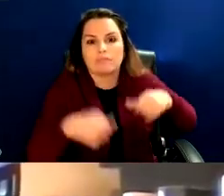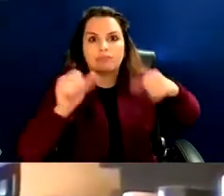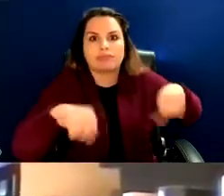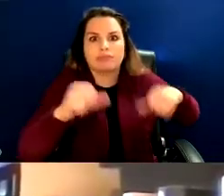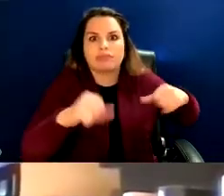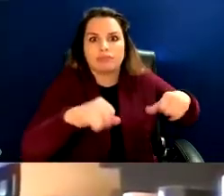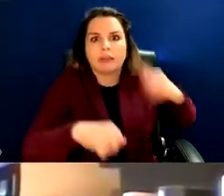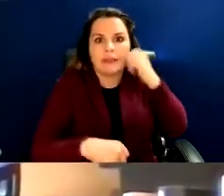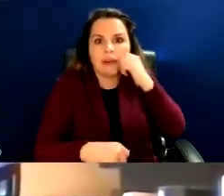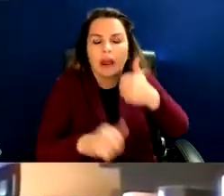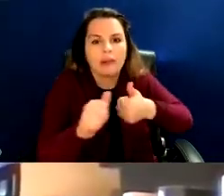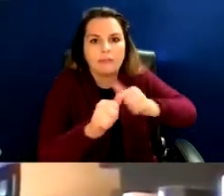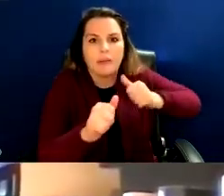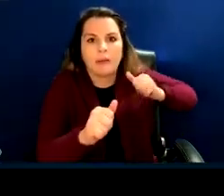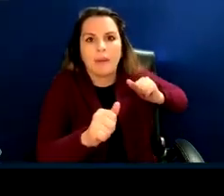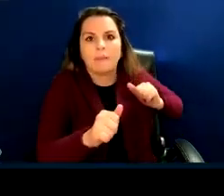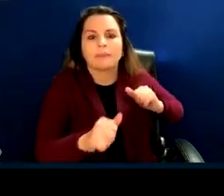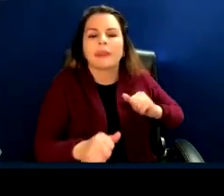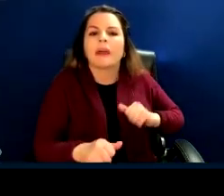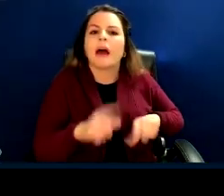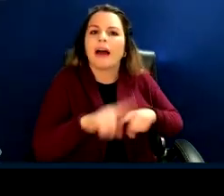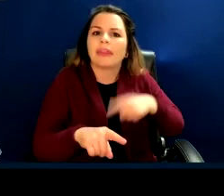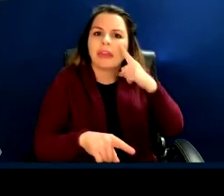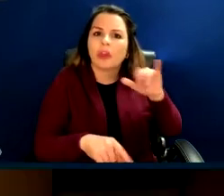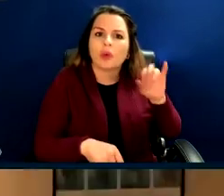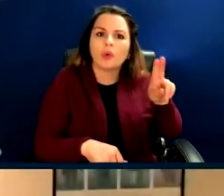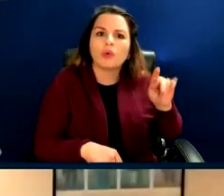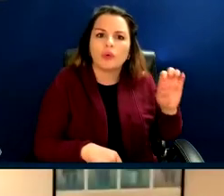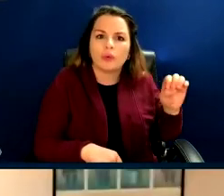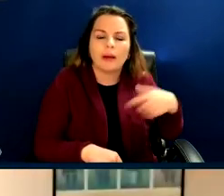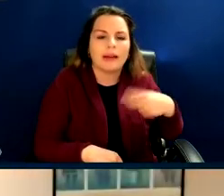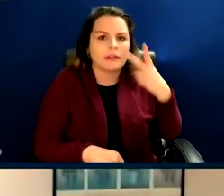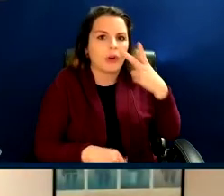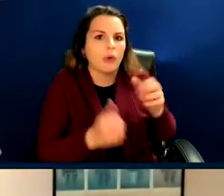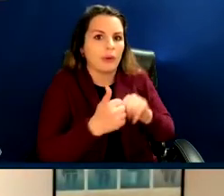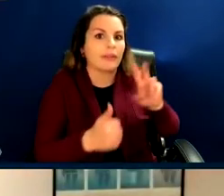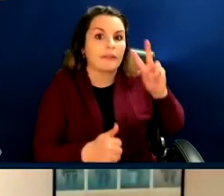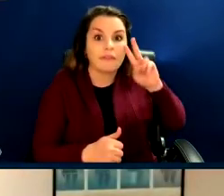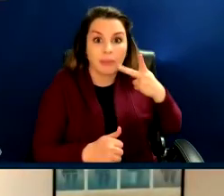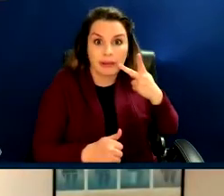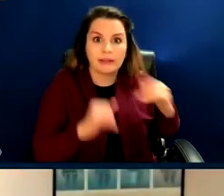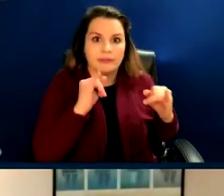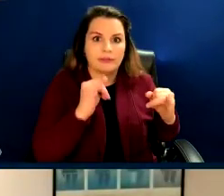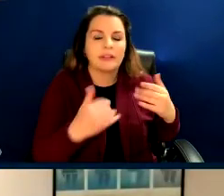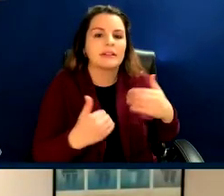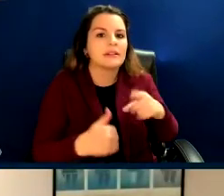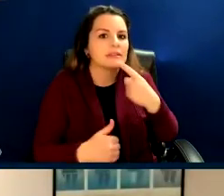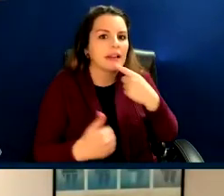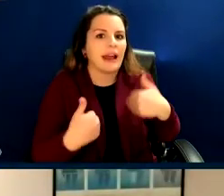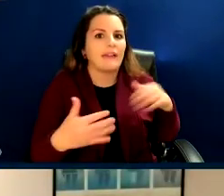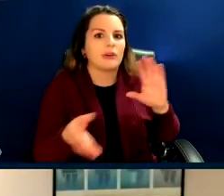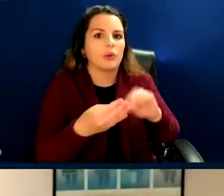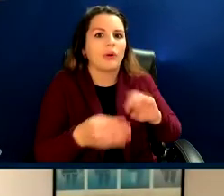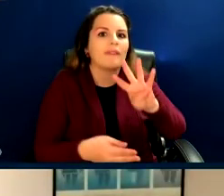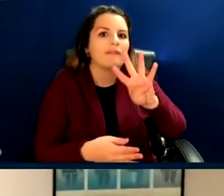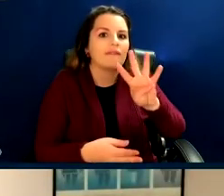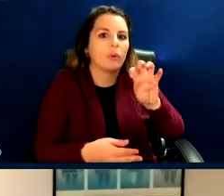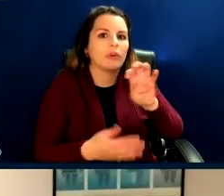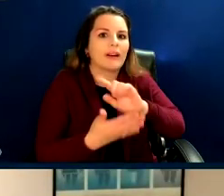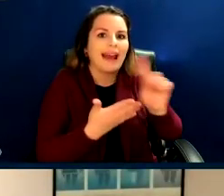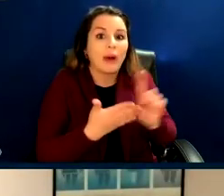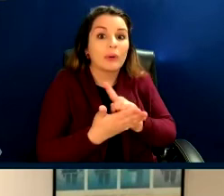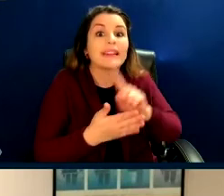I think YouTube, the last interview I saw one of their vice presidents said that they had 400 over 400 hours